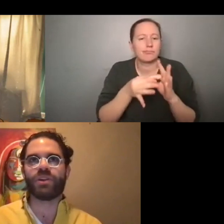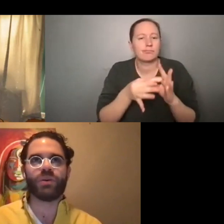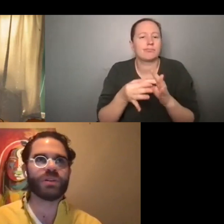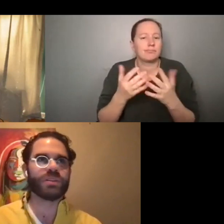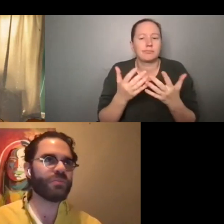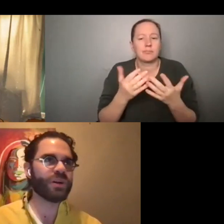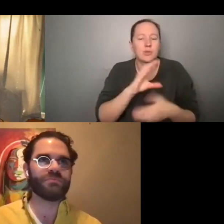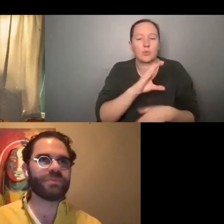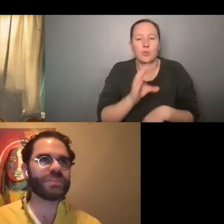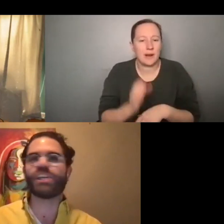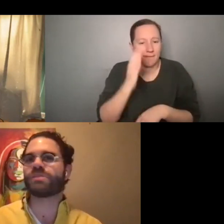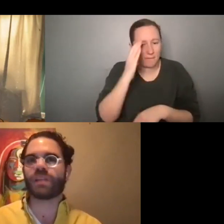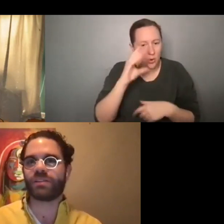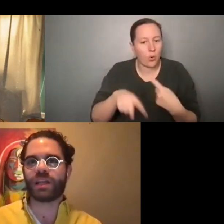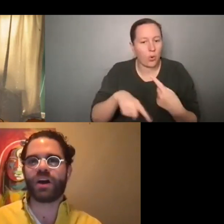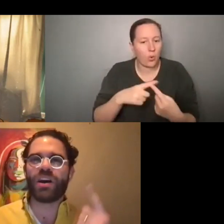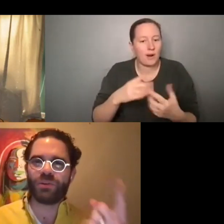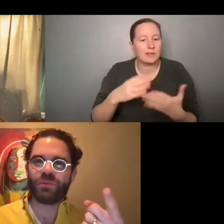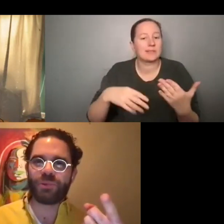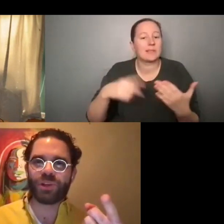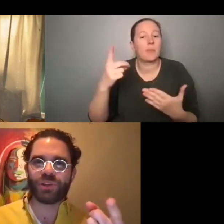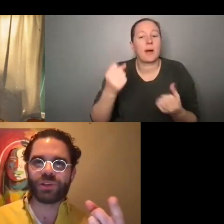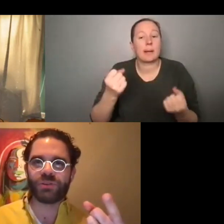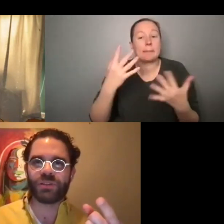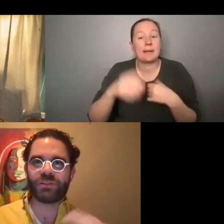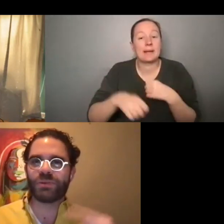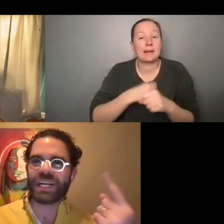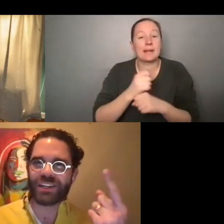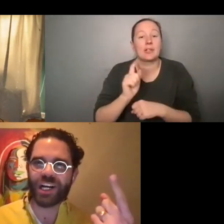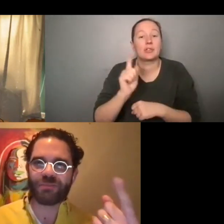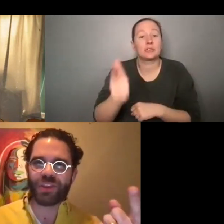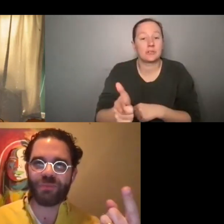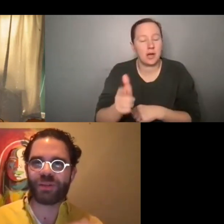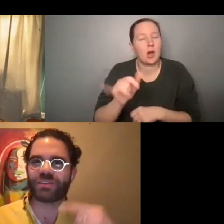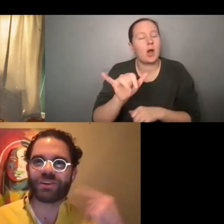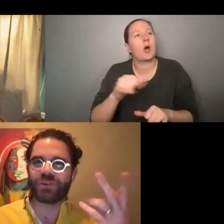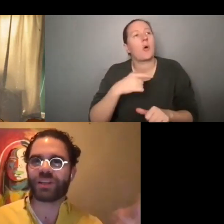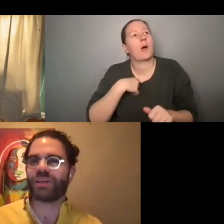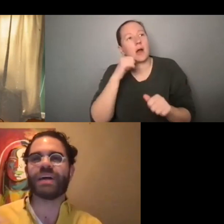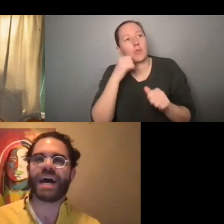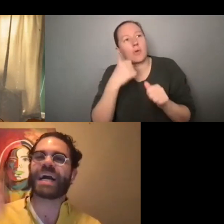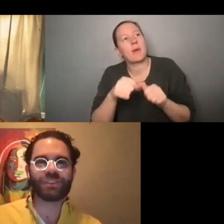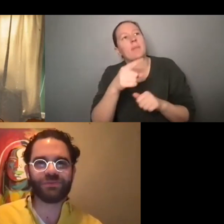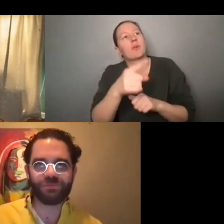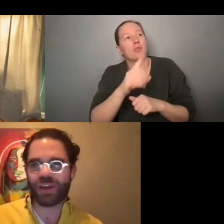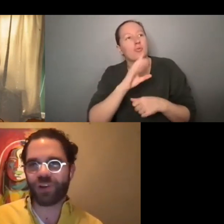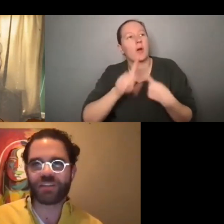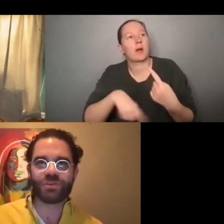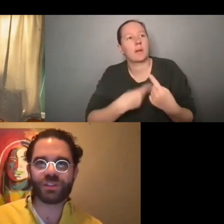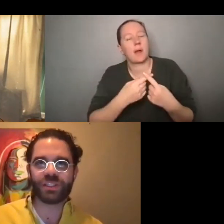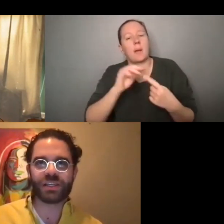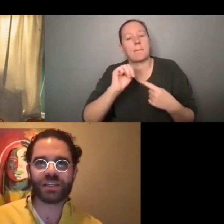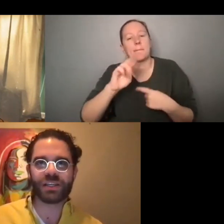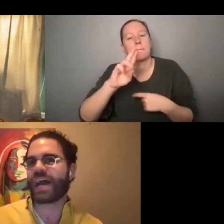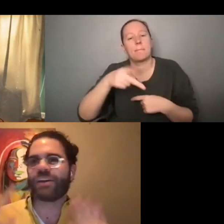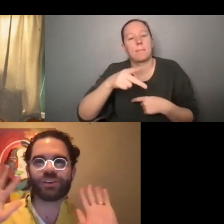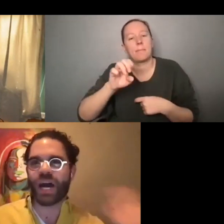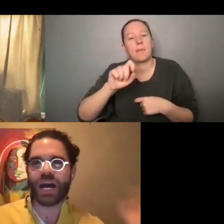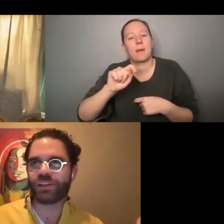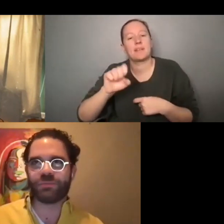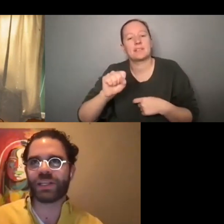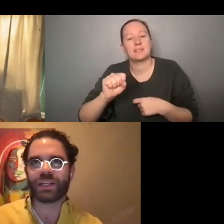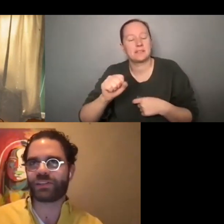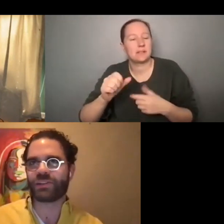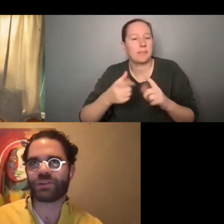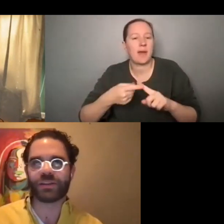And you never know when someone years later that, oh, I remember you, you were, you were the guy talking about the Muppets. Oh, cool. I got the, my friend doing this thing. I don't